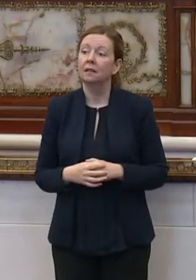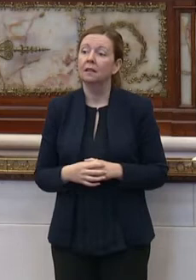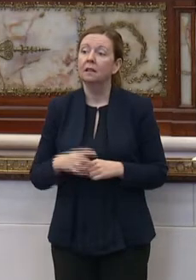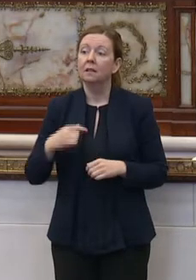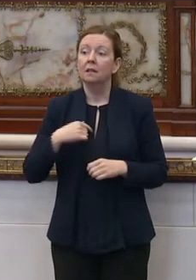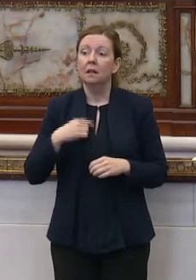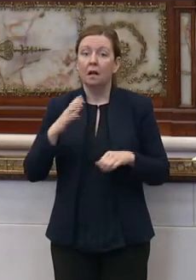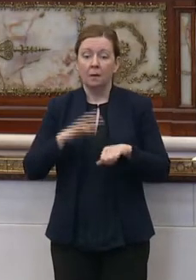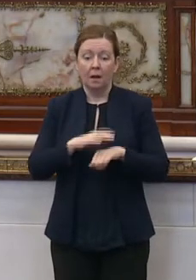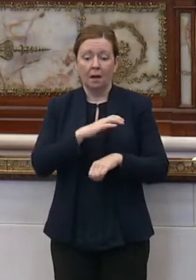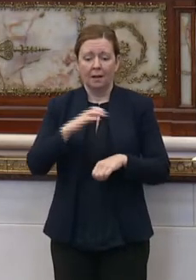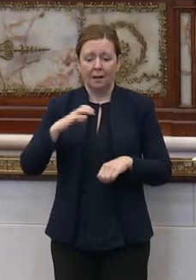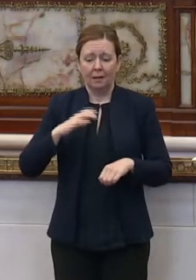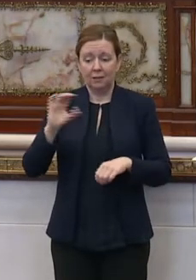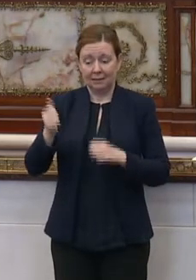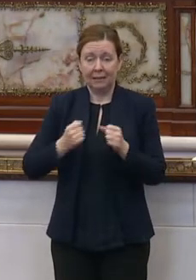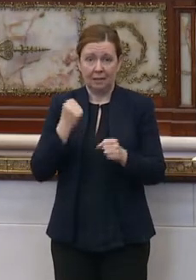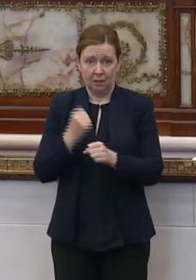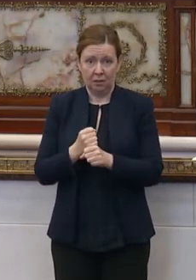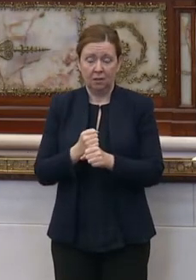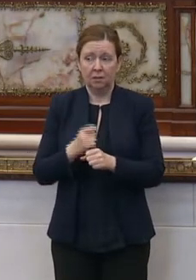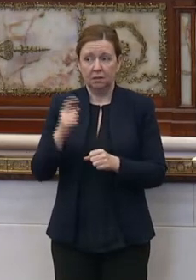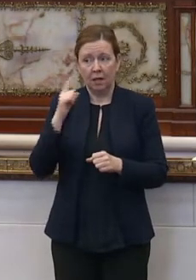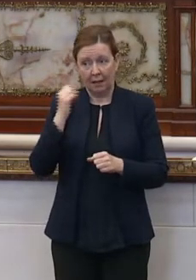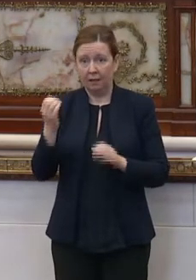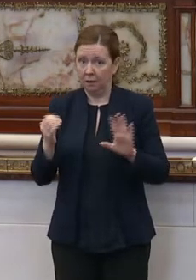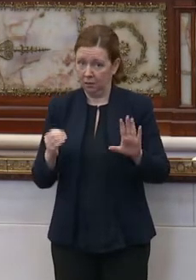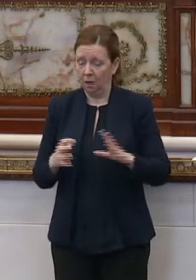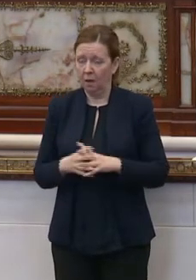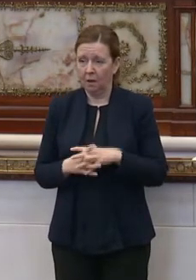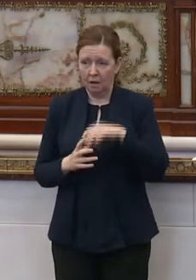I've been on council, I think, 10 years. I think so.